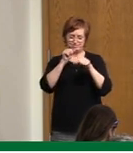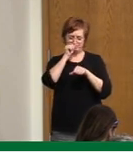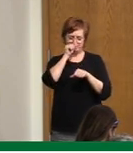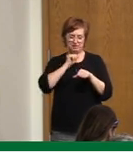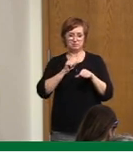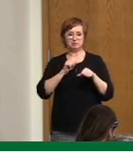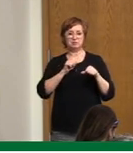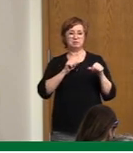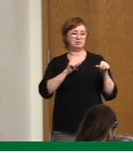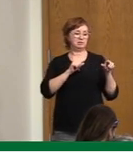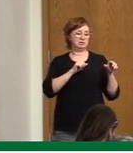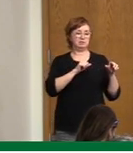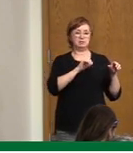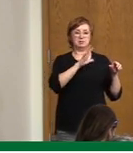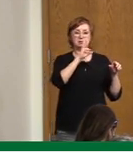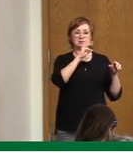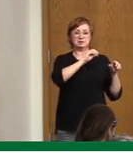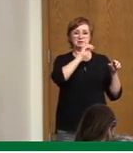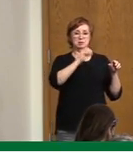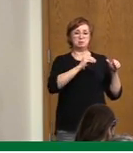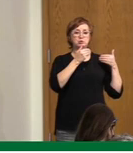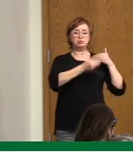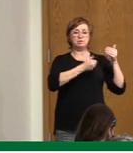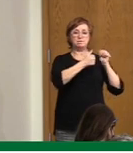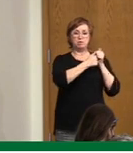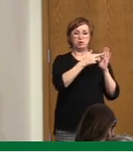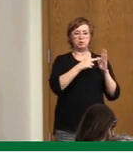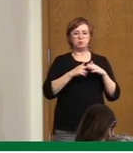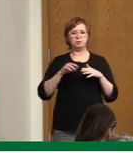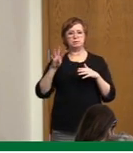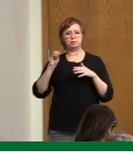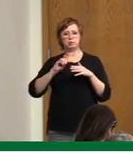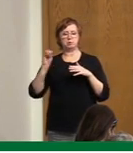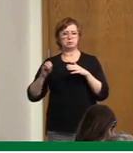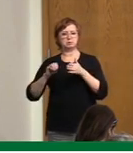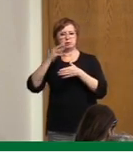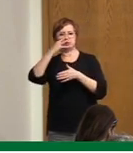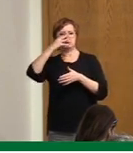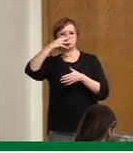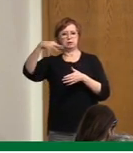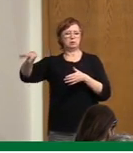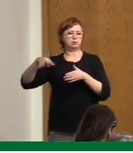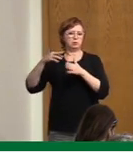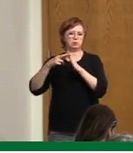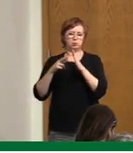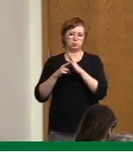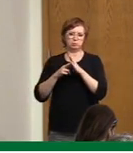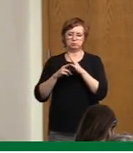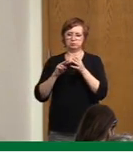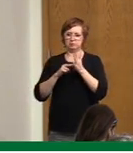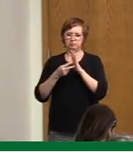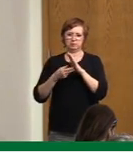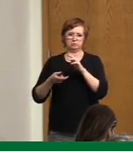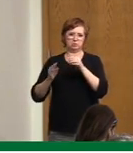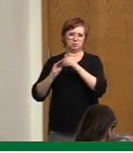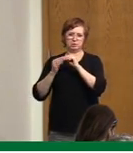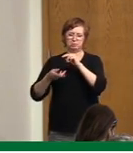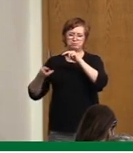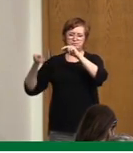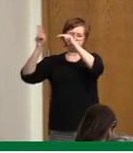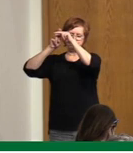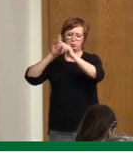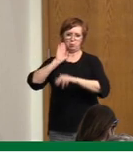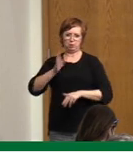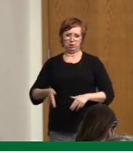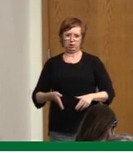people don't practice this, that adds to hundreds of cases a day. And so I think, again, that's the message that we all need to be very